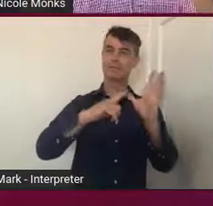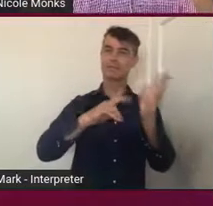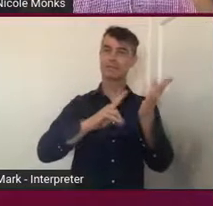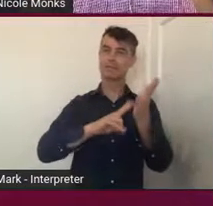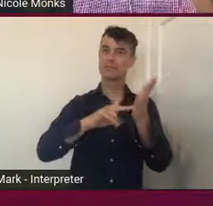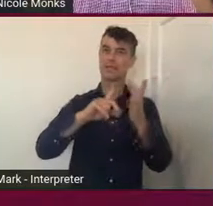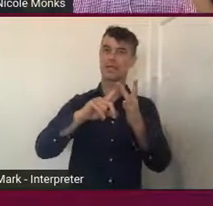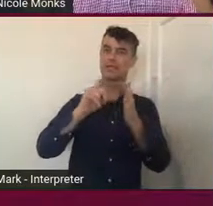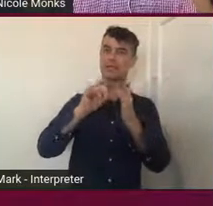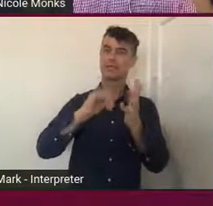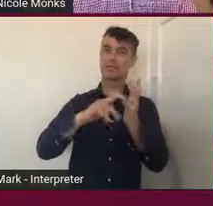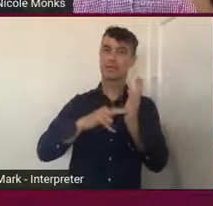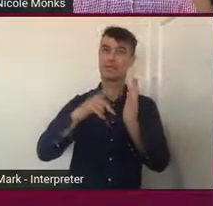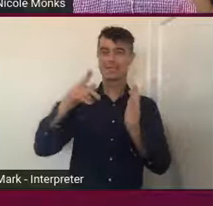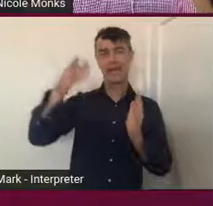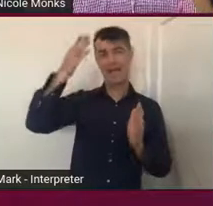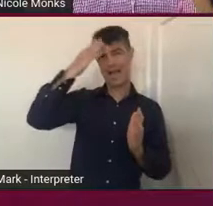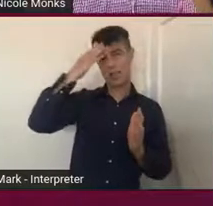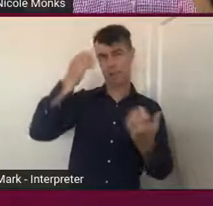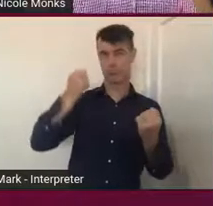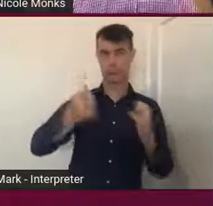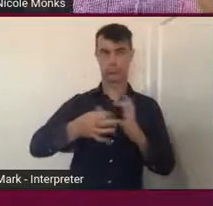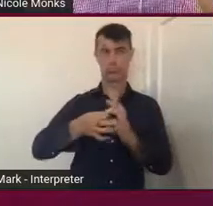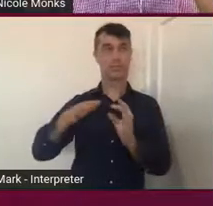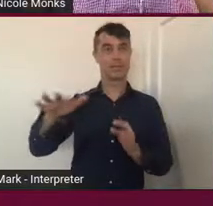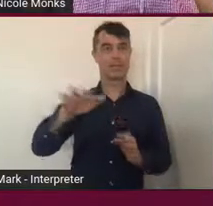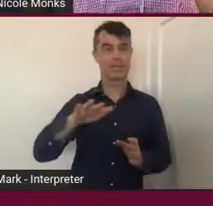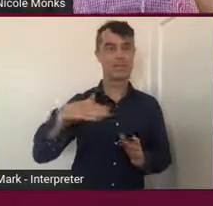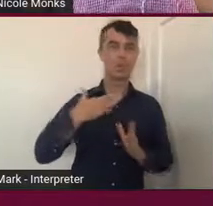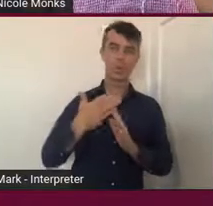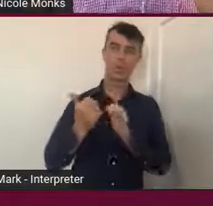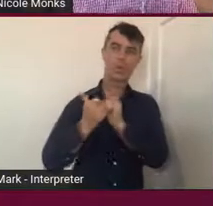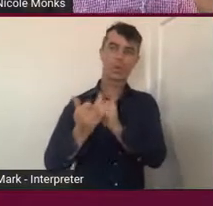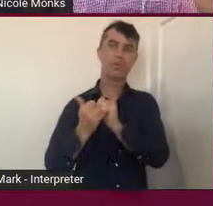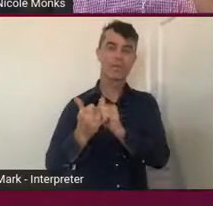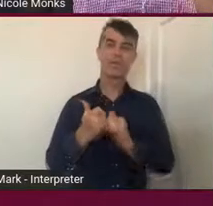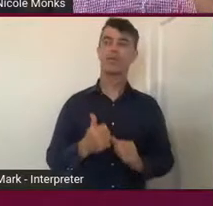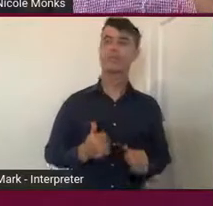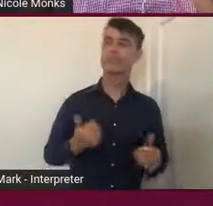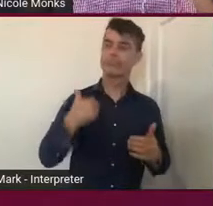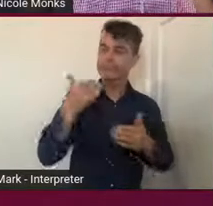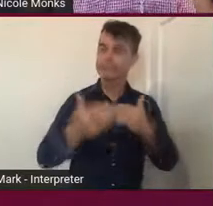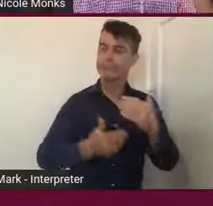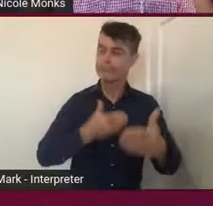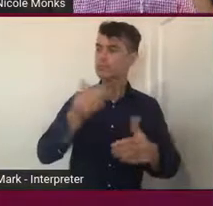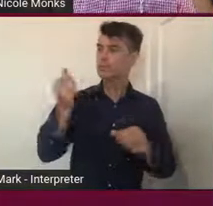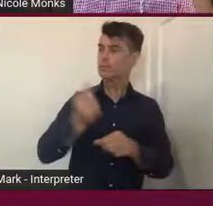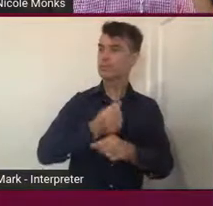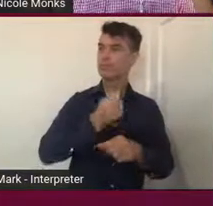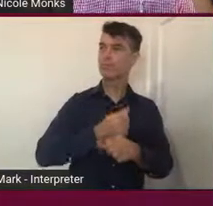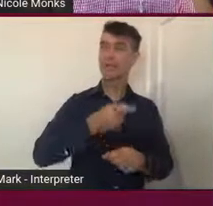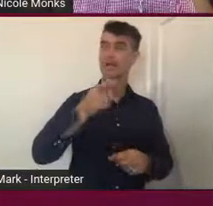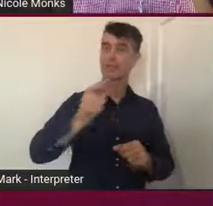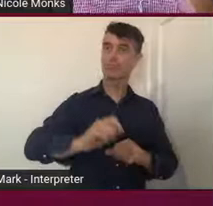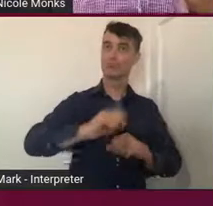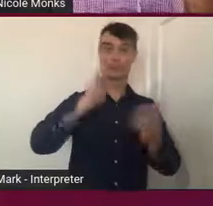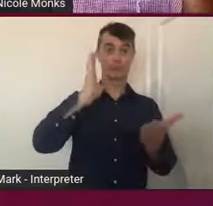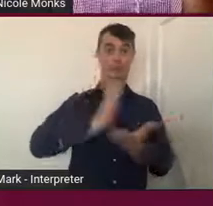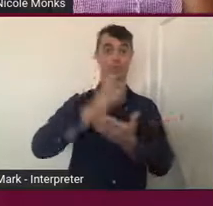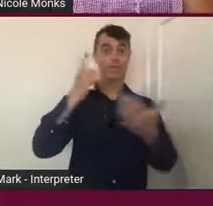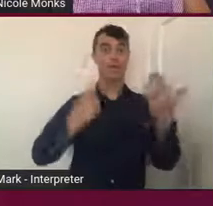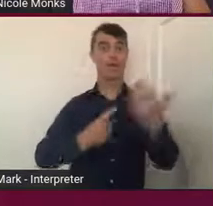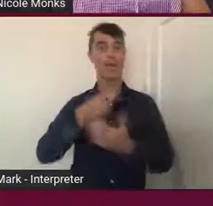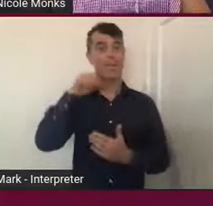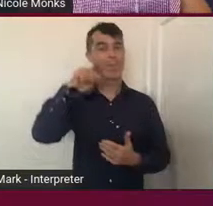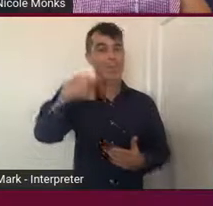place. And, yeah, we worked through how to make this sort of a reality. So, that picture that